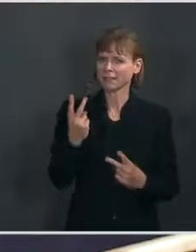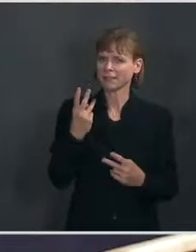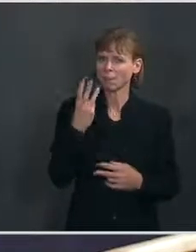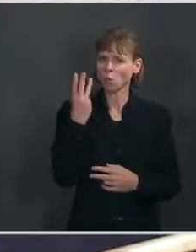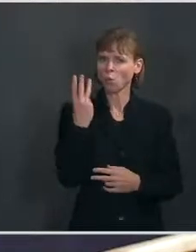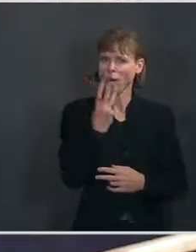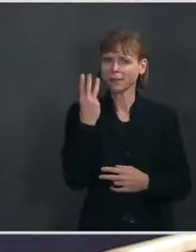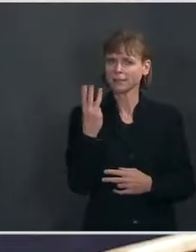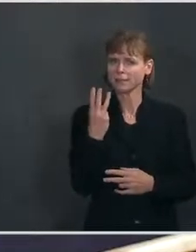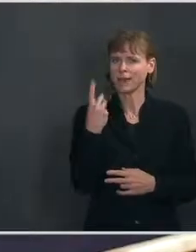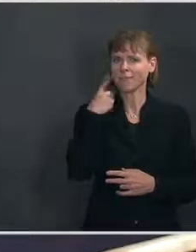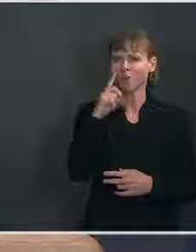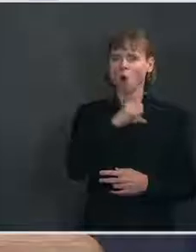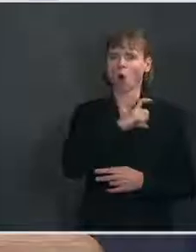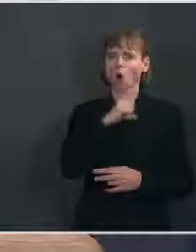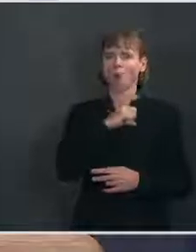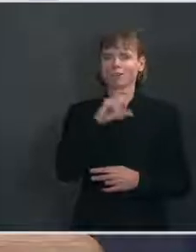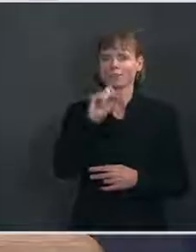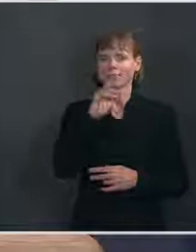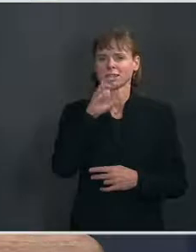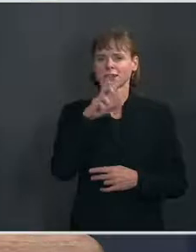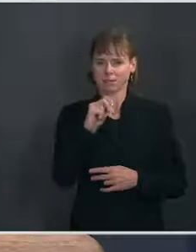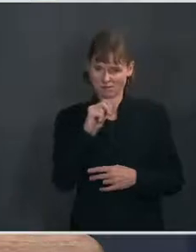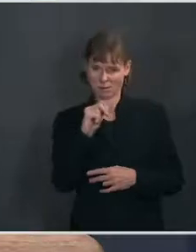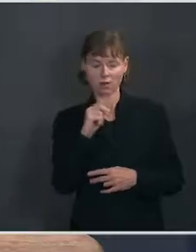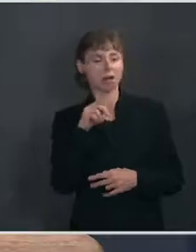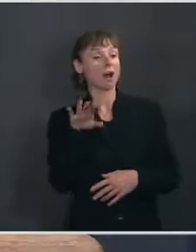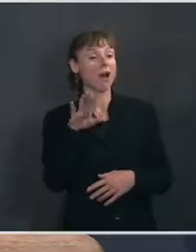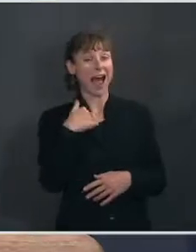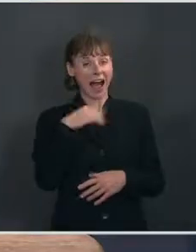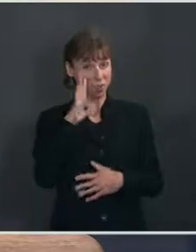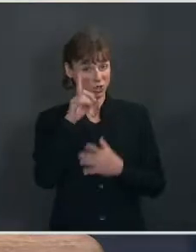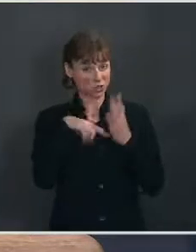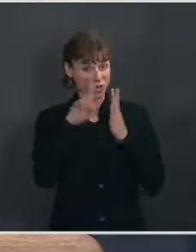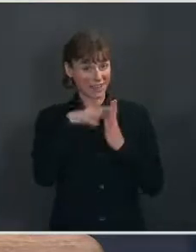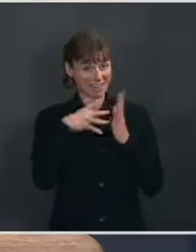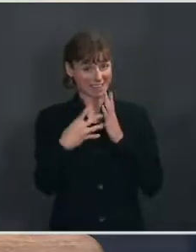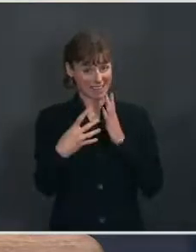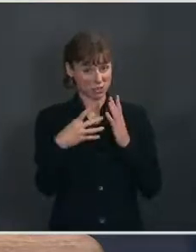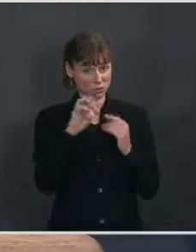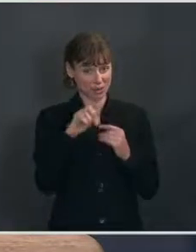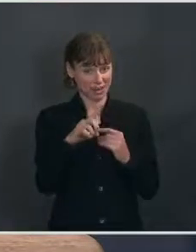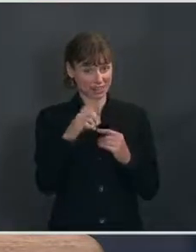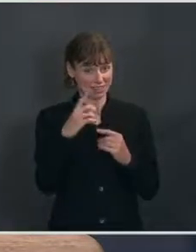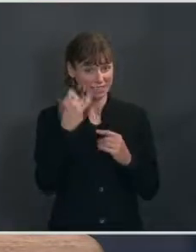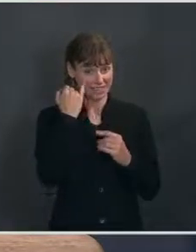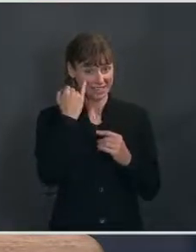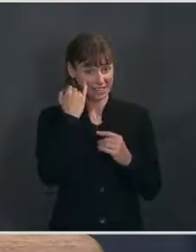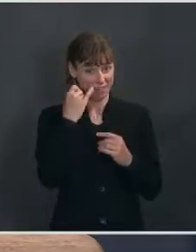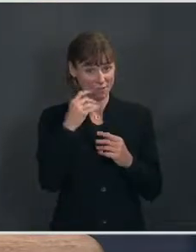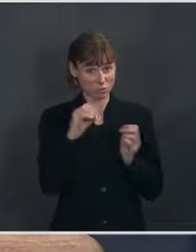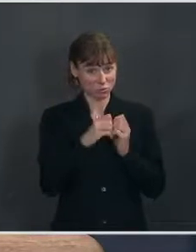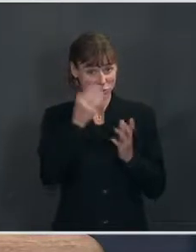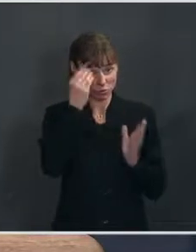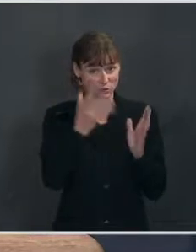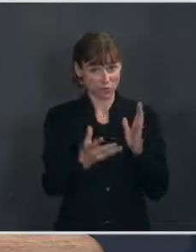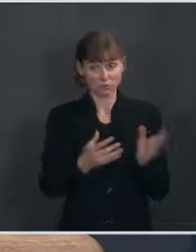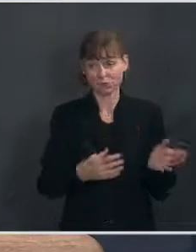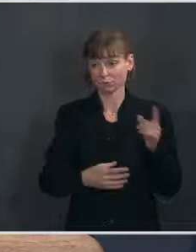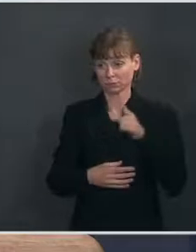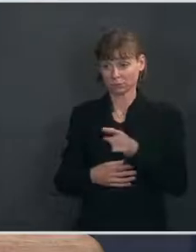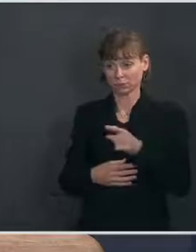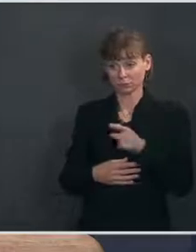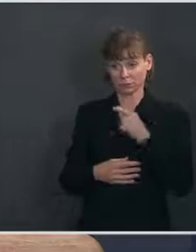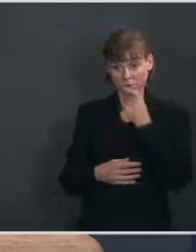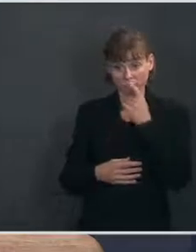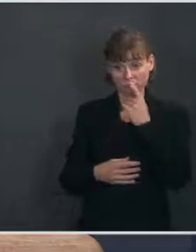Sigmund? Ms. I will check on his schedule for you, Ed, and if there's more to outline for you. Go ahead, Hans. The Press.